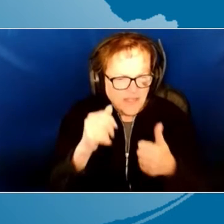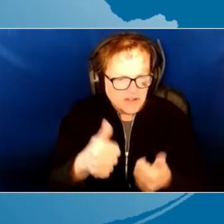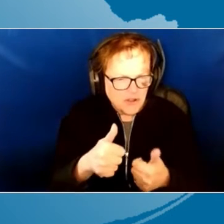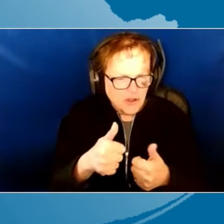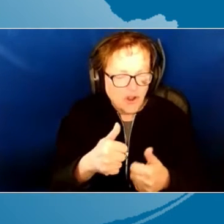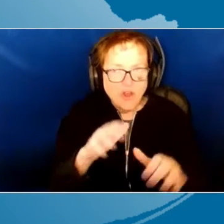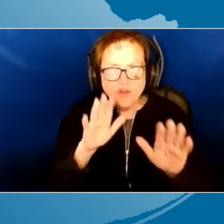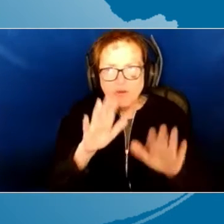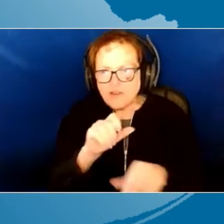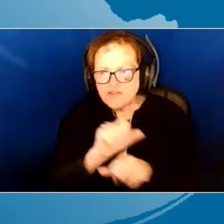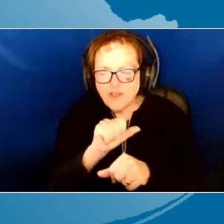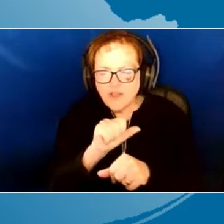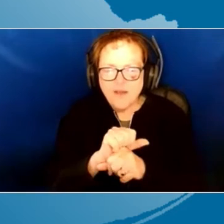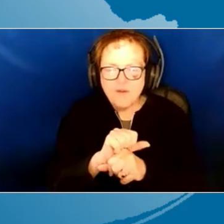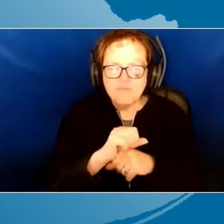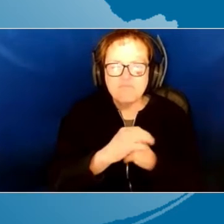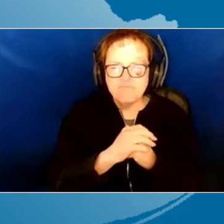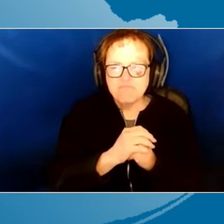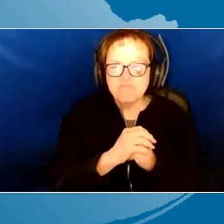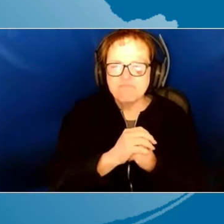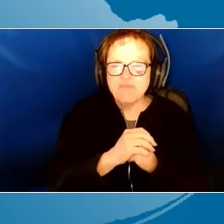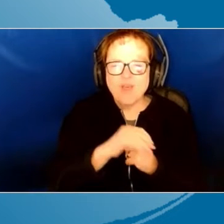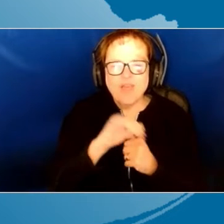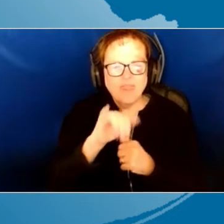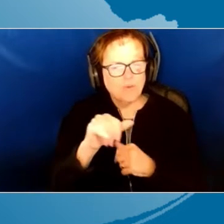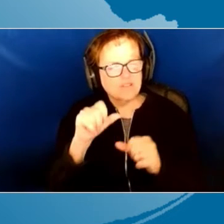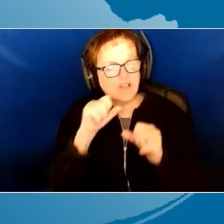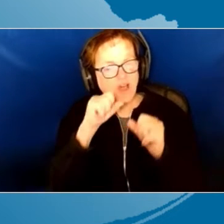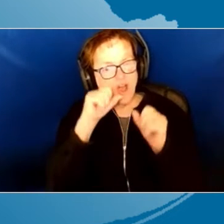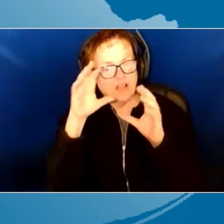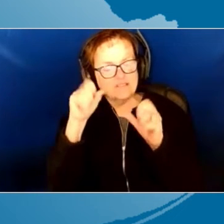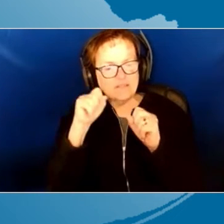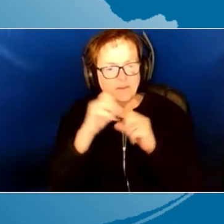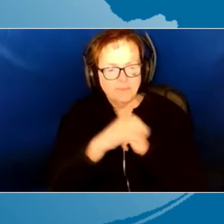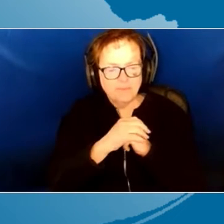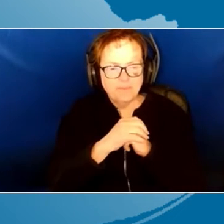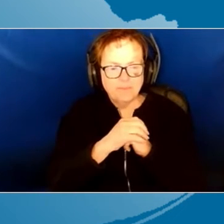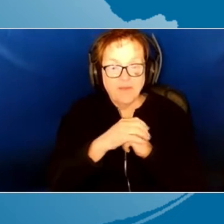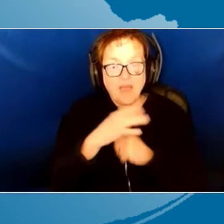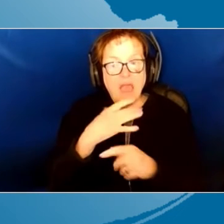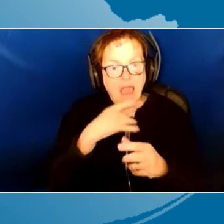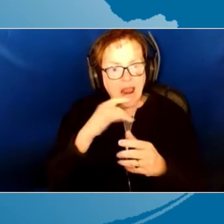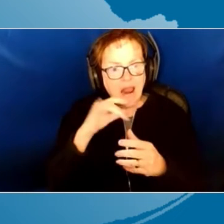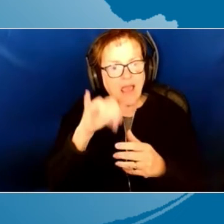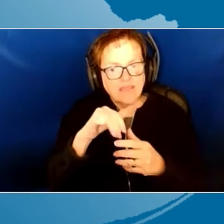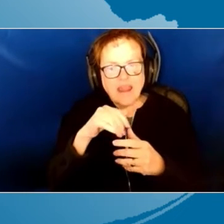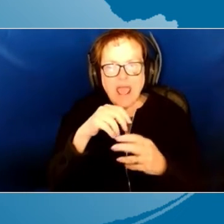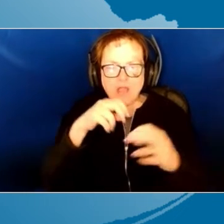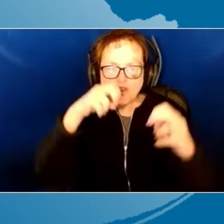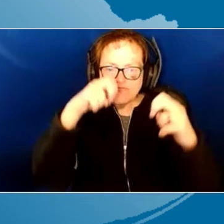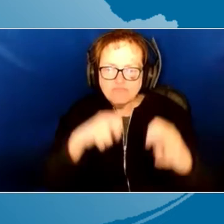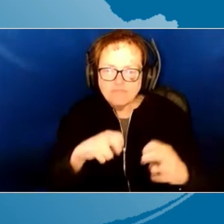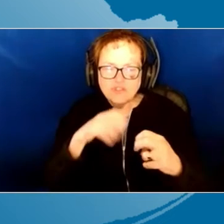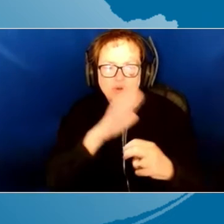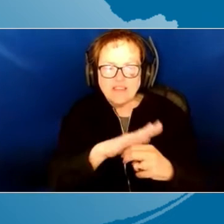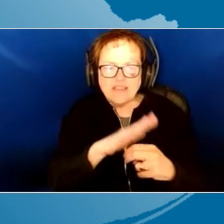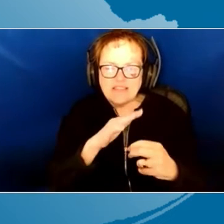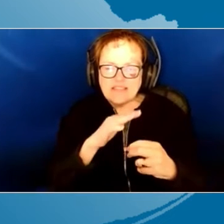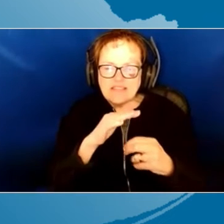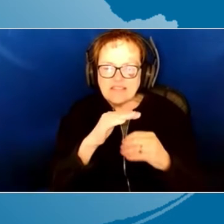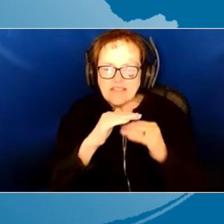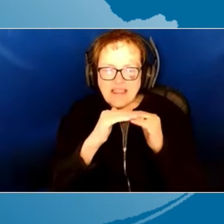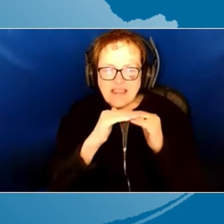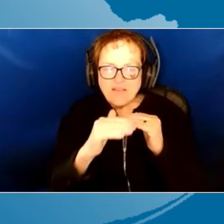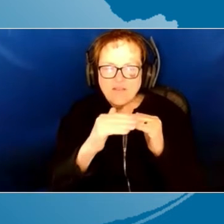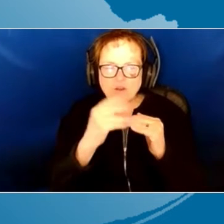Great job. That was awesome. I like it how you got down on his level so he could